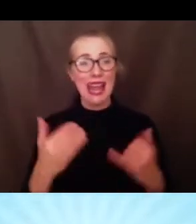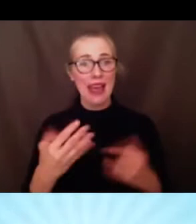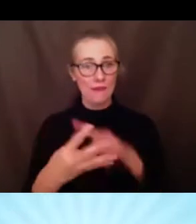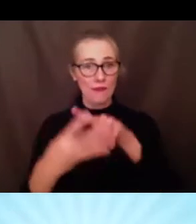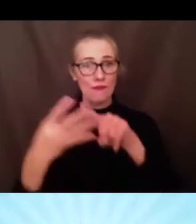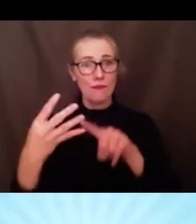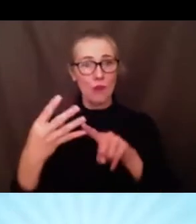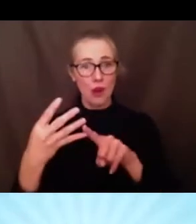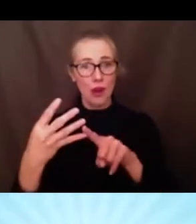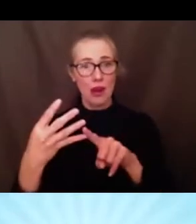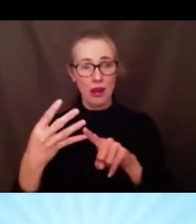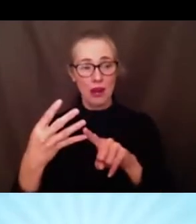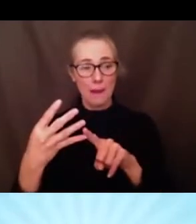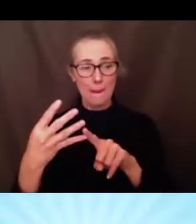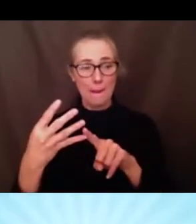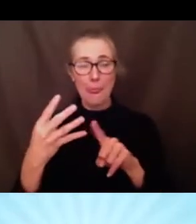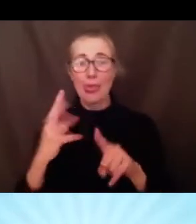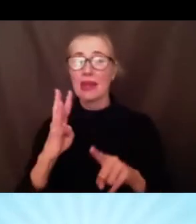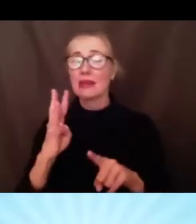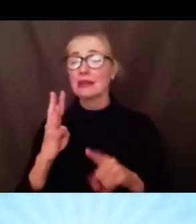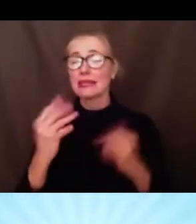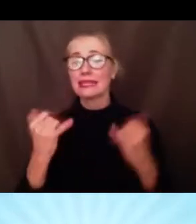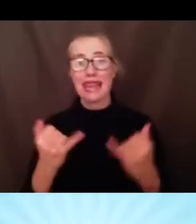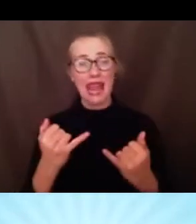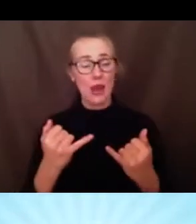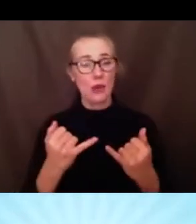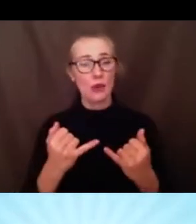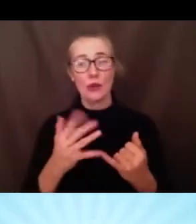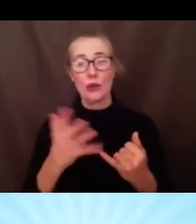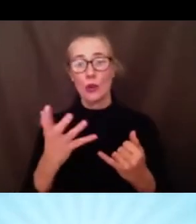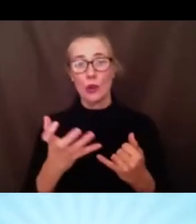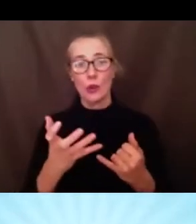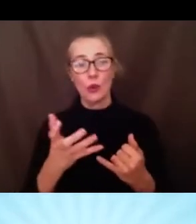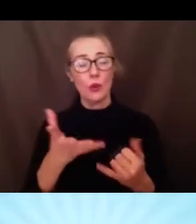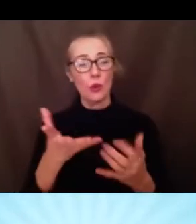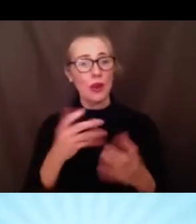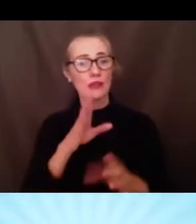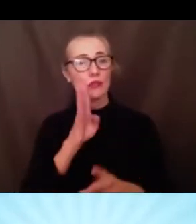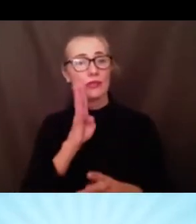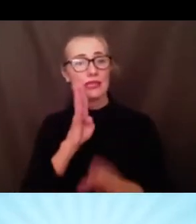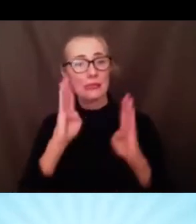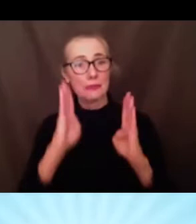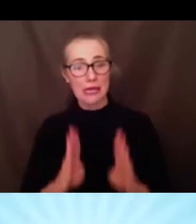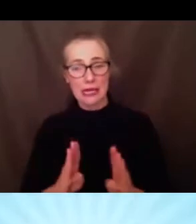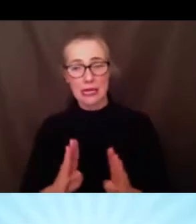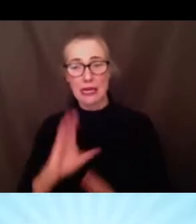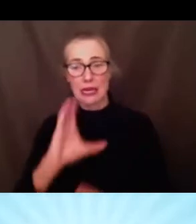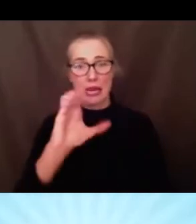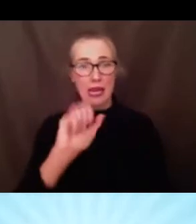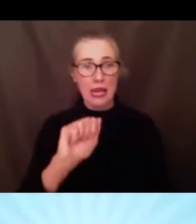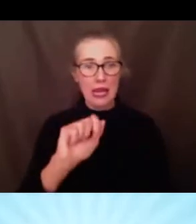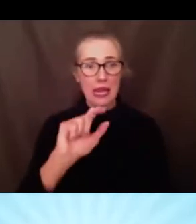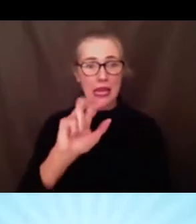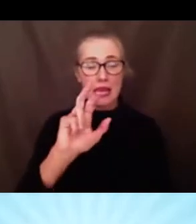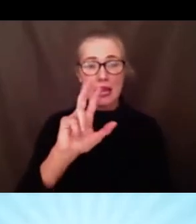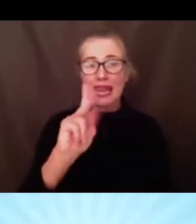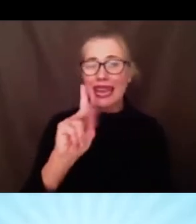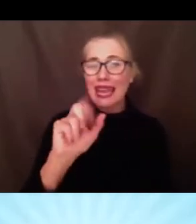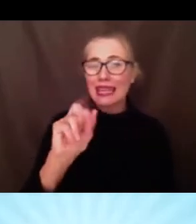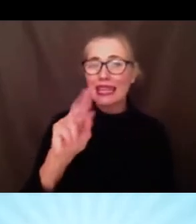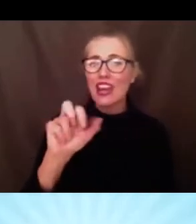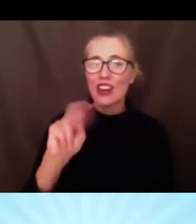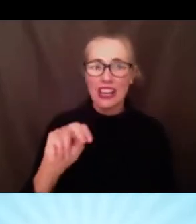uh speakers for this item i will name them four uh carolyn harrah karen mcbride